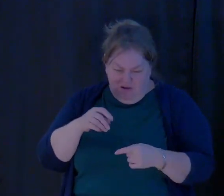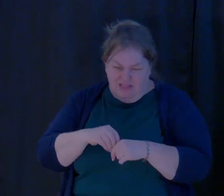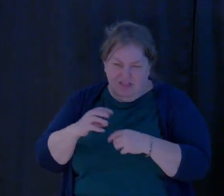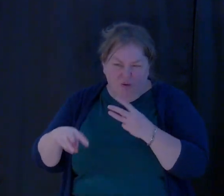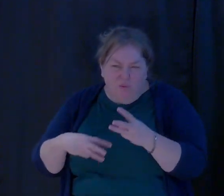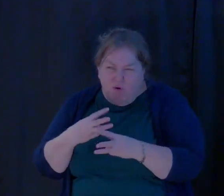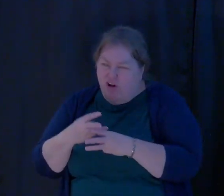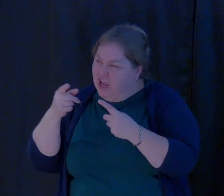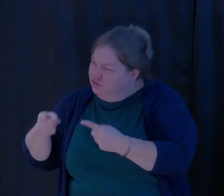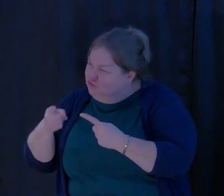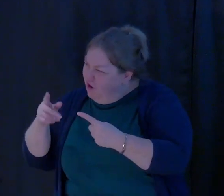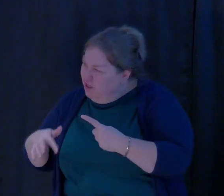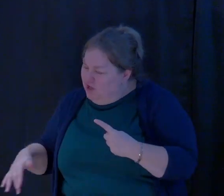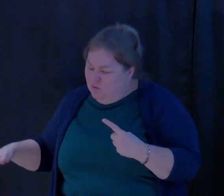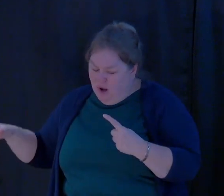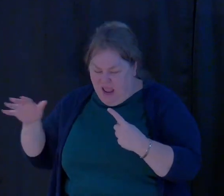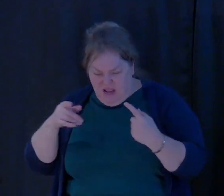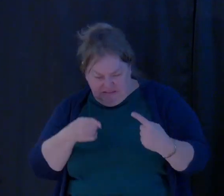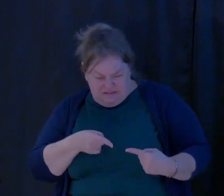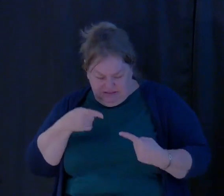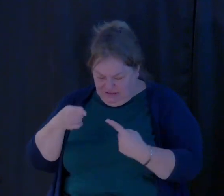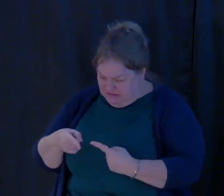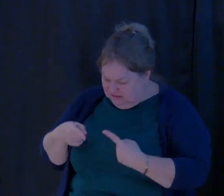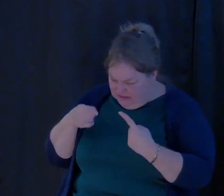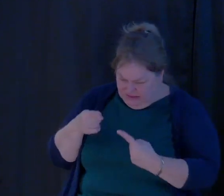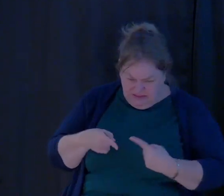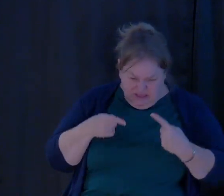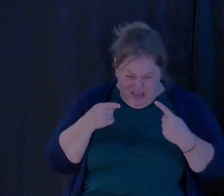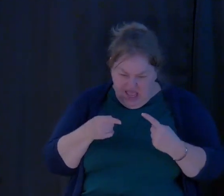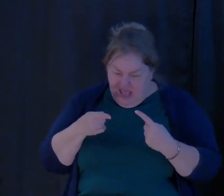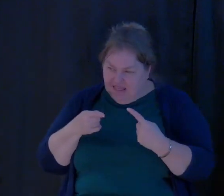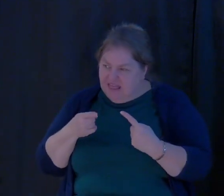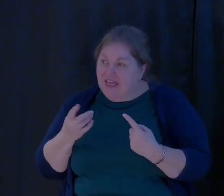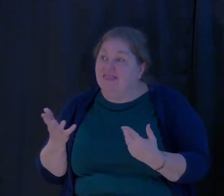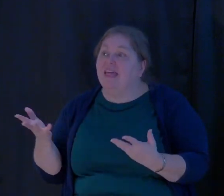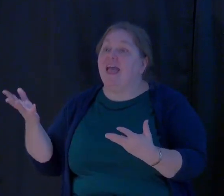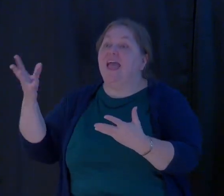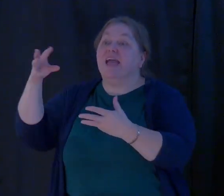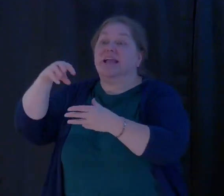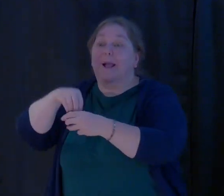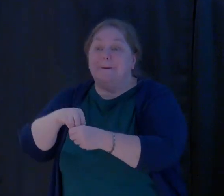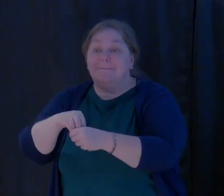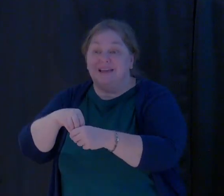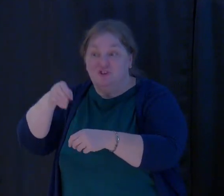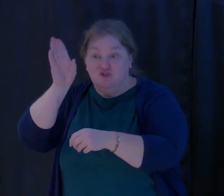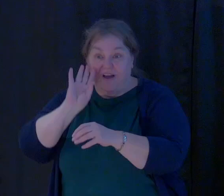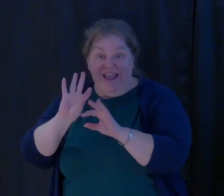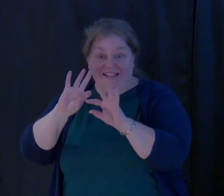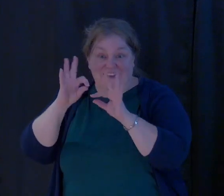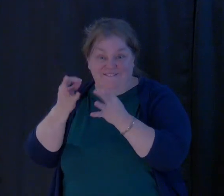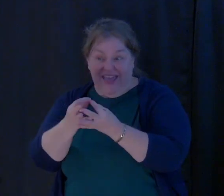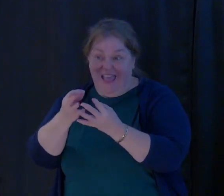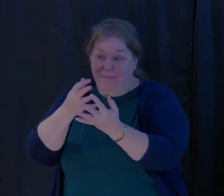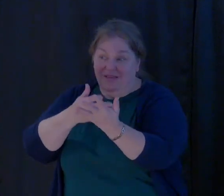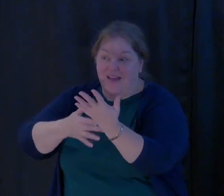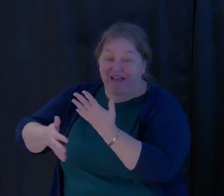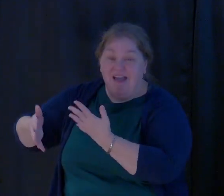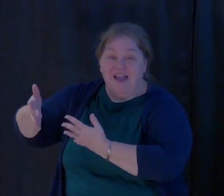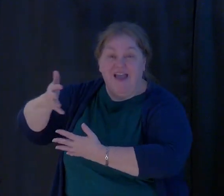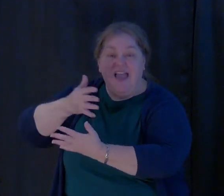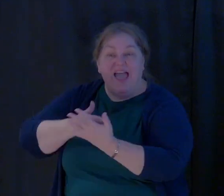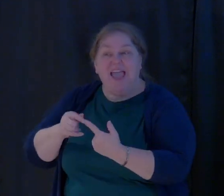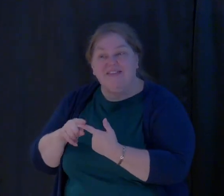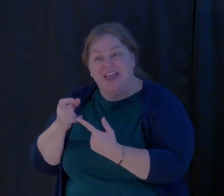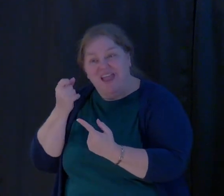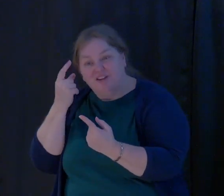struggling with things around. As they understand and accept the fellowship of God's family here on this earth and experience their love,